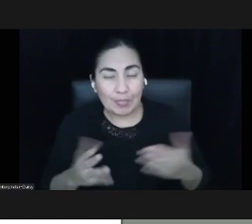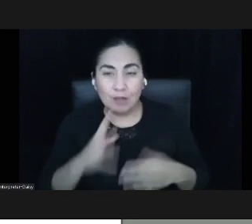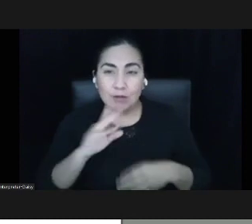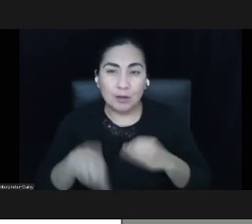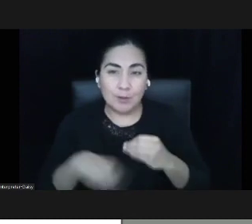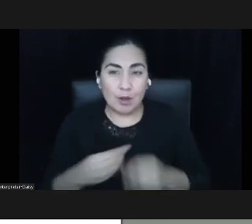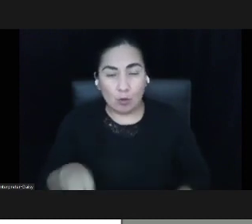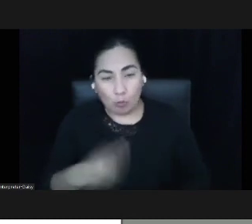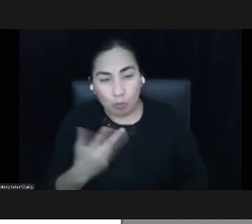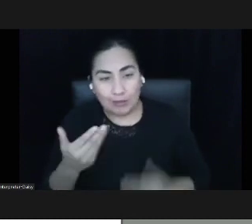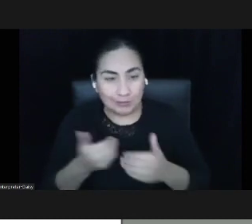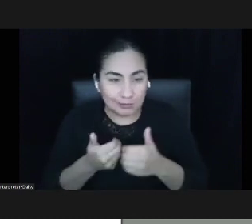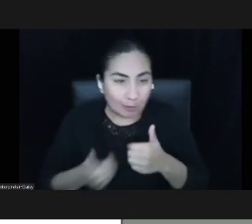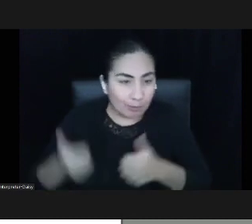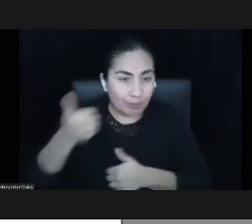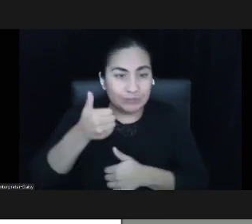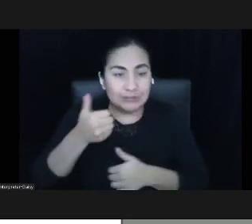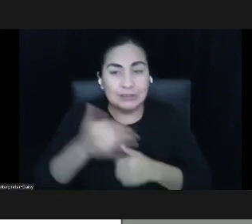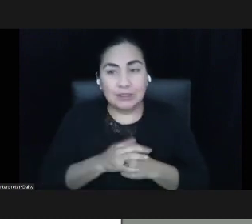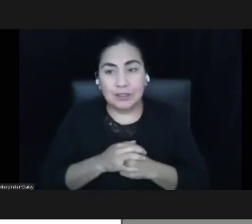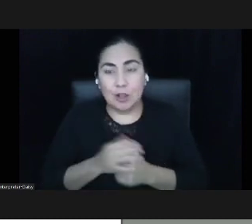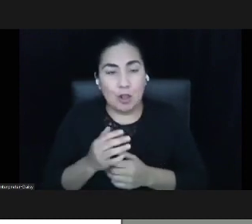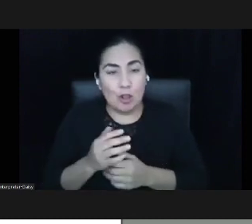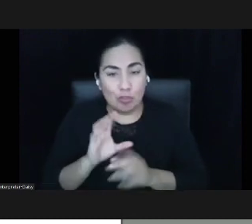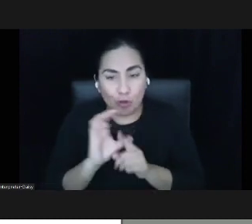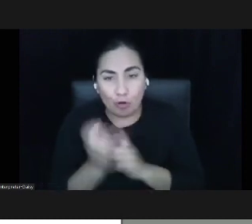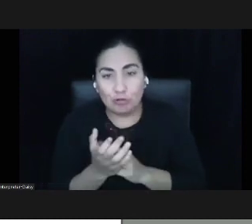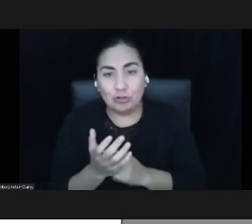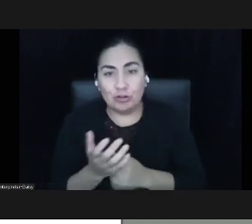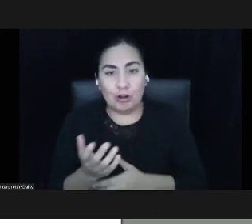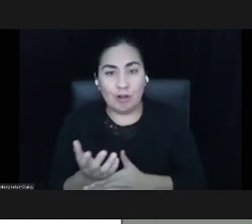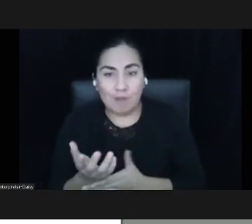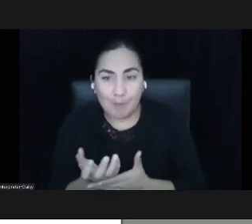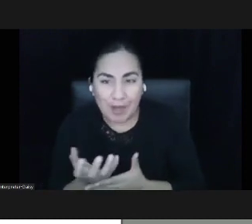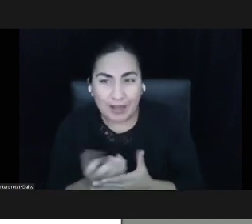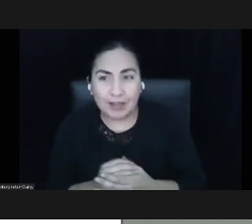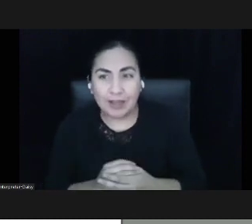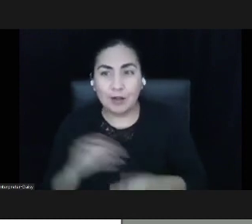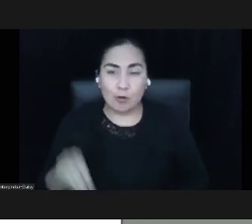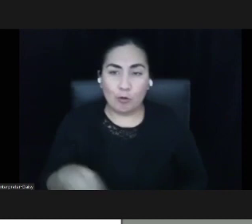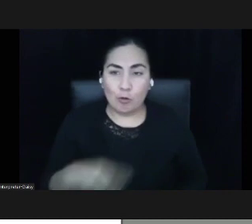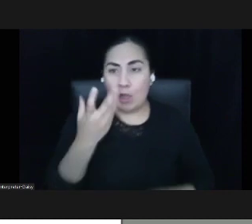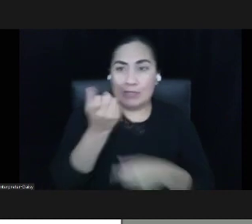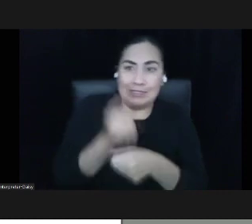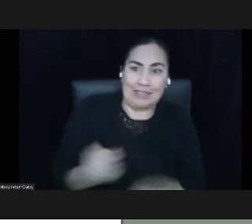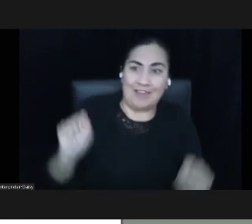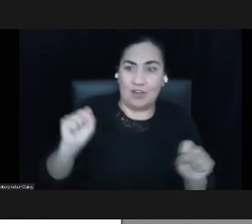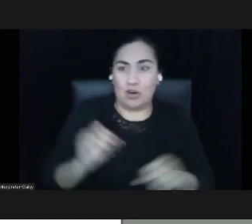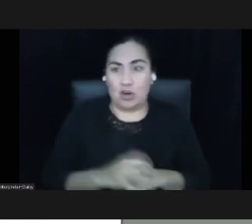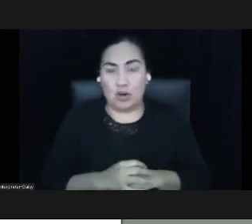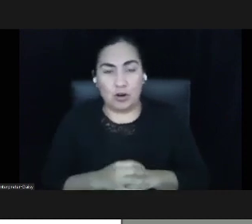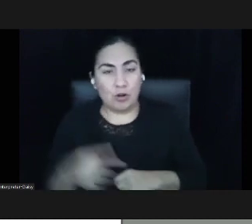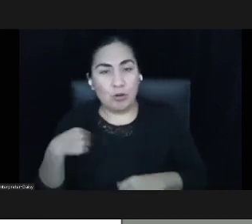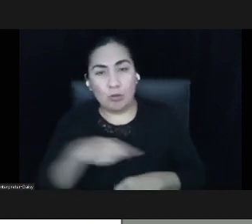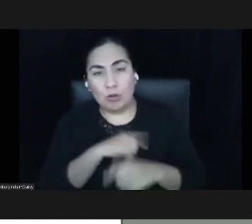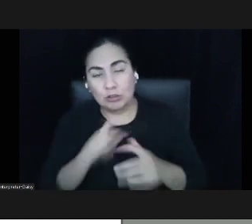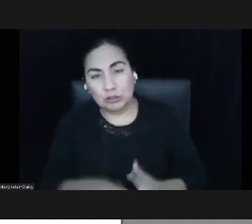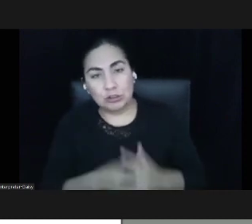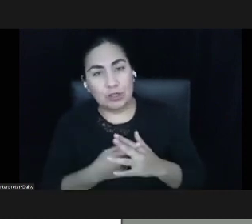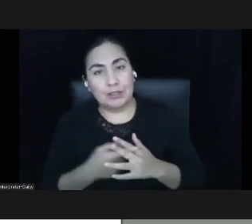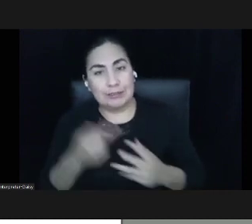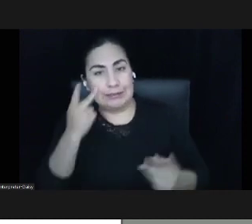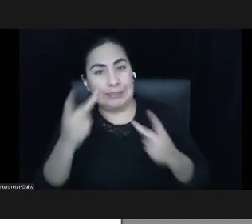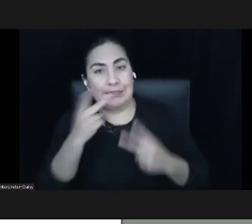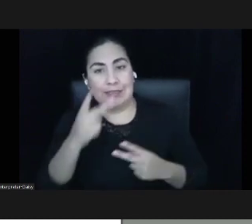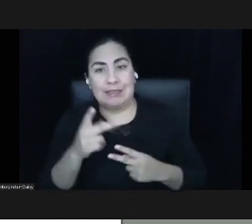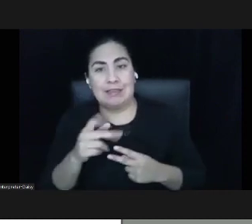the culture of begging for funds, the white savior complex, we're starting to see inaccurate